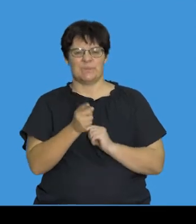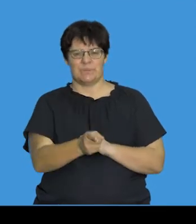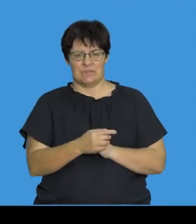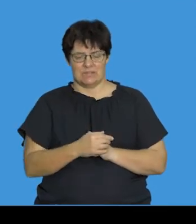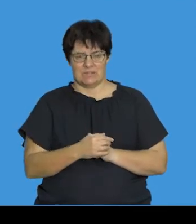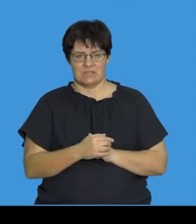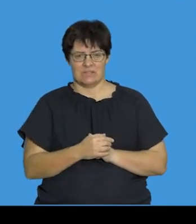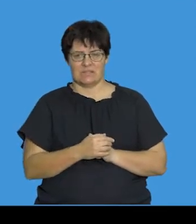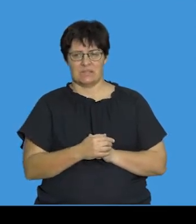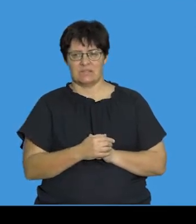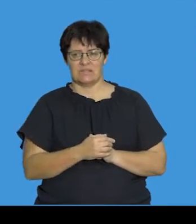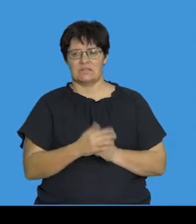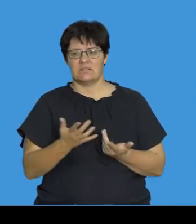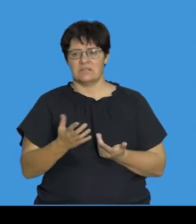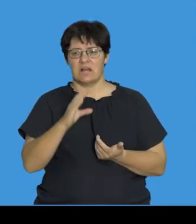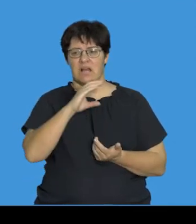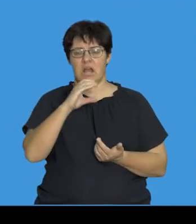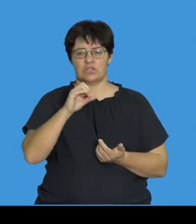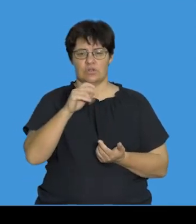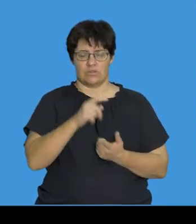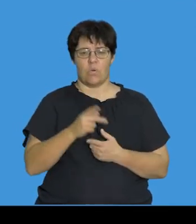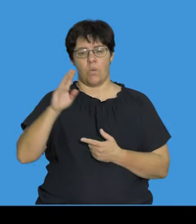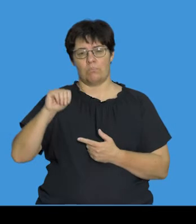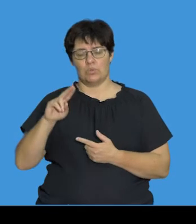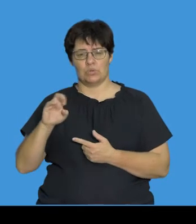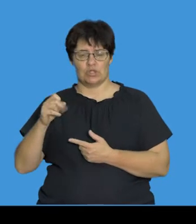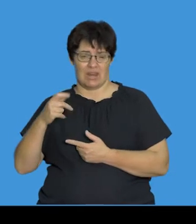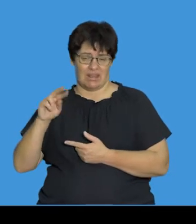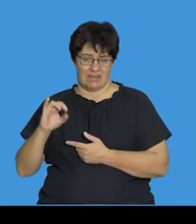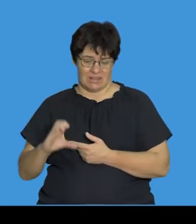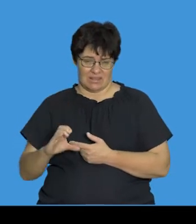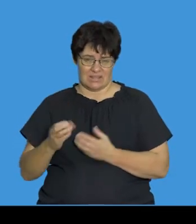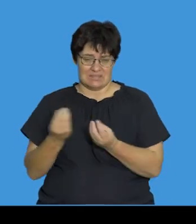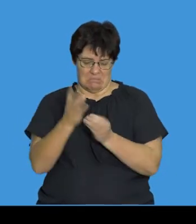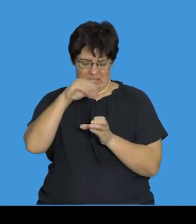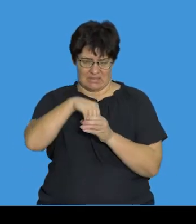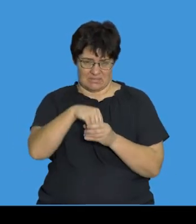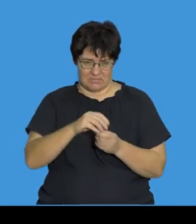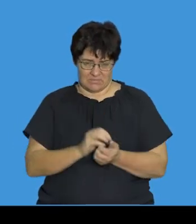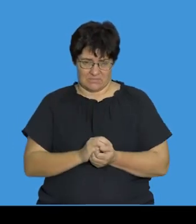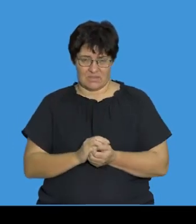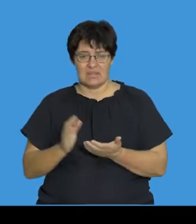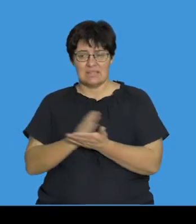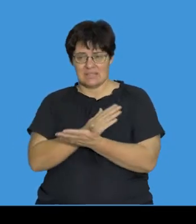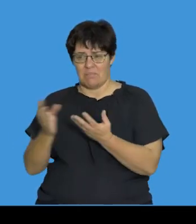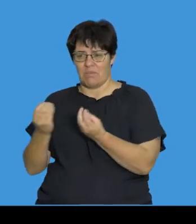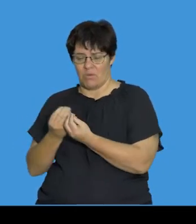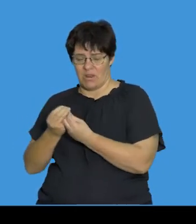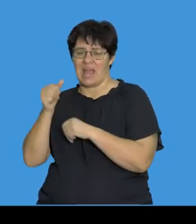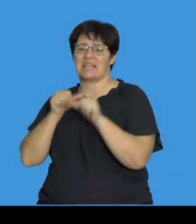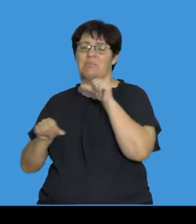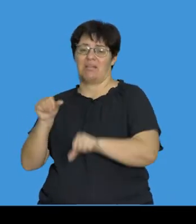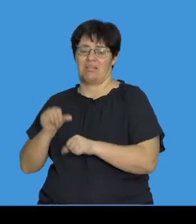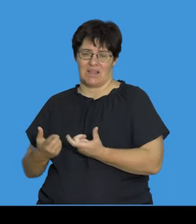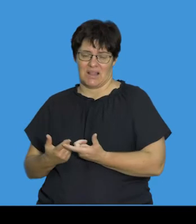carcinogenic or mutagenic substances. Certain products, as we said,